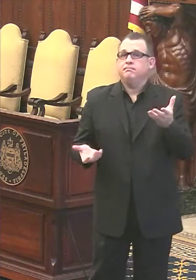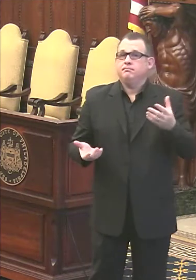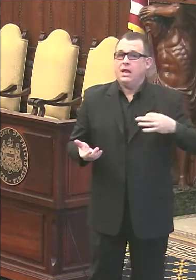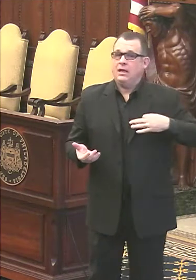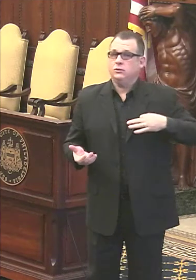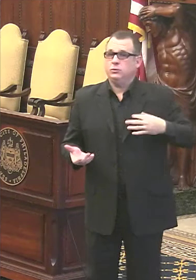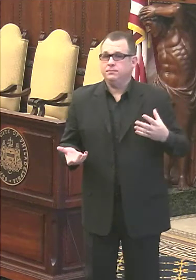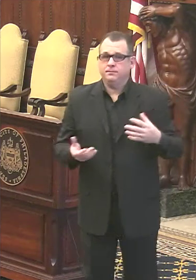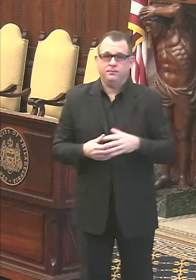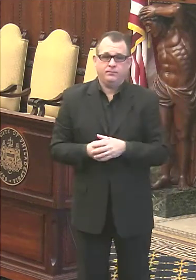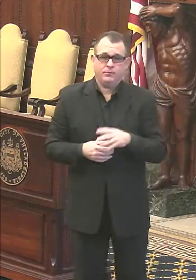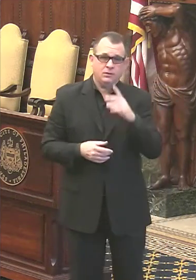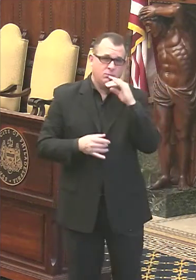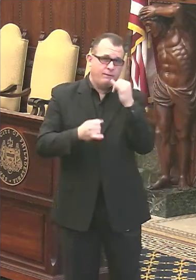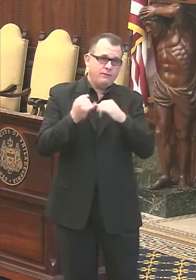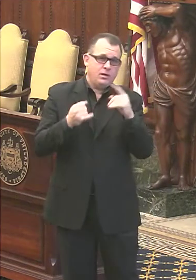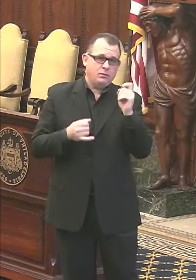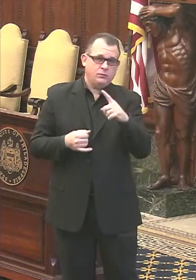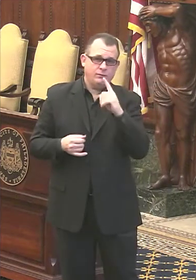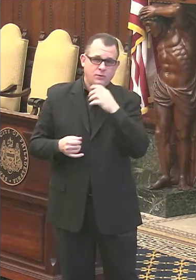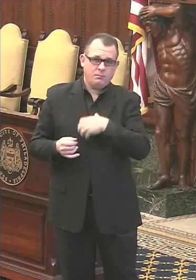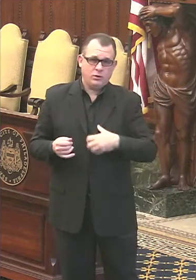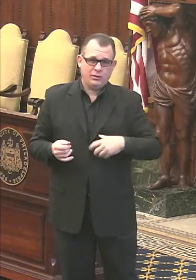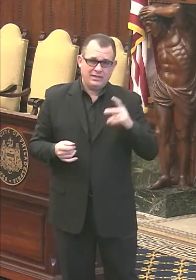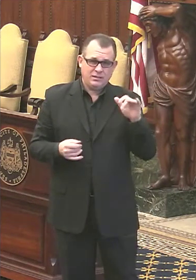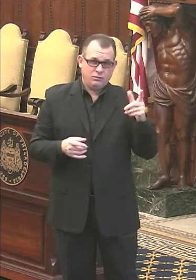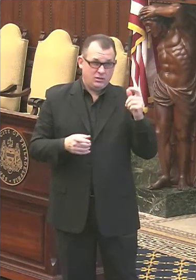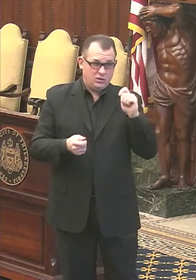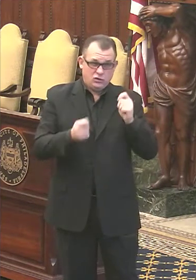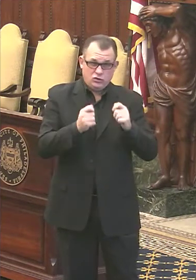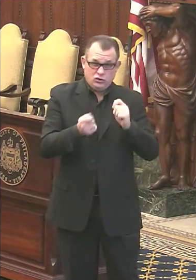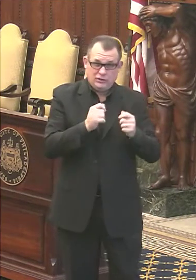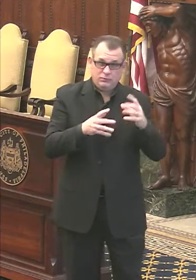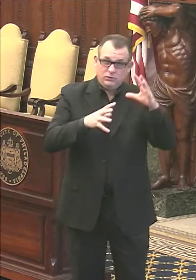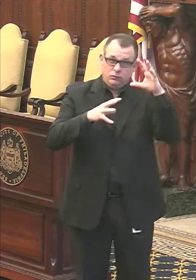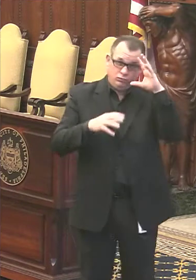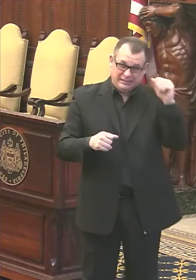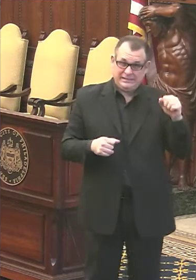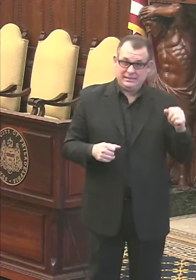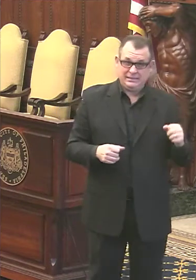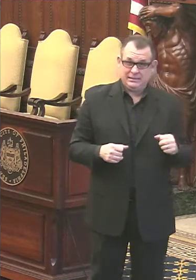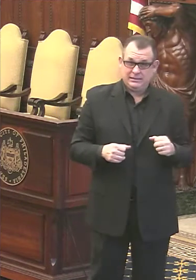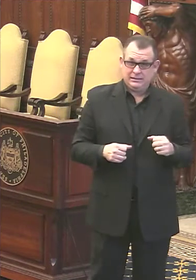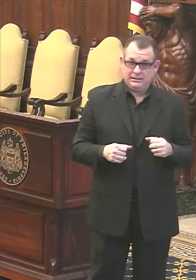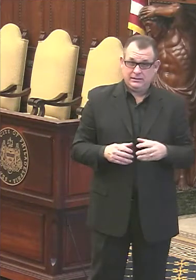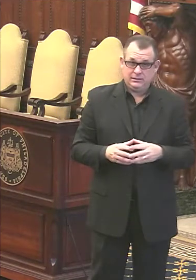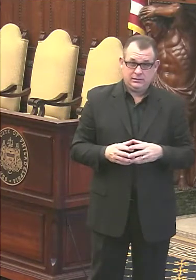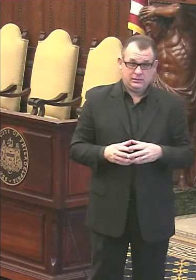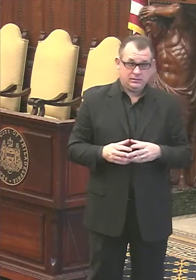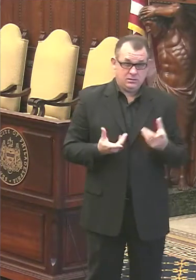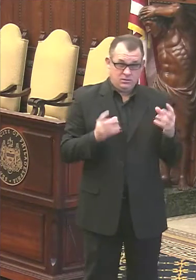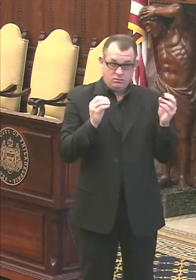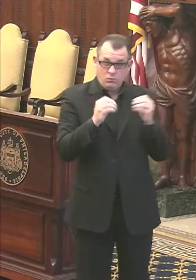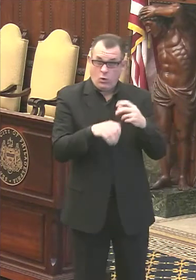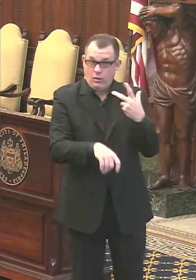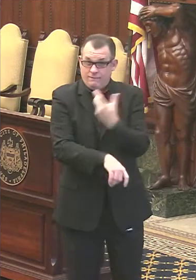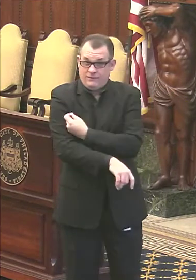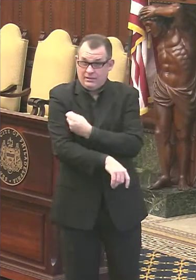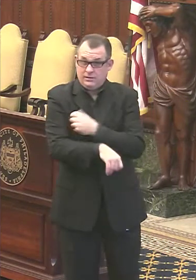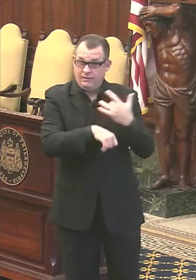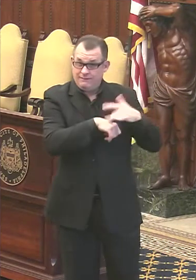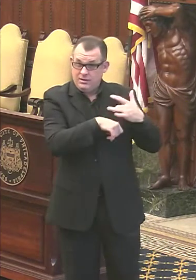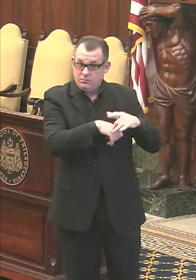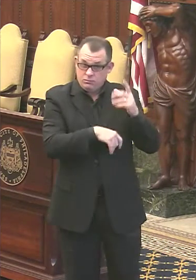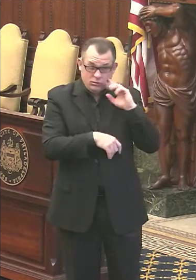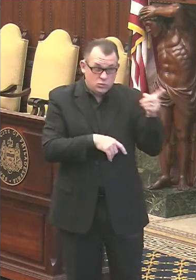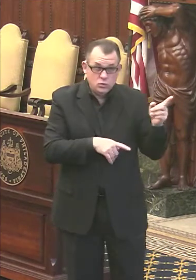Kenny with the change in administrations. Um, and the, you know, this, this mix up in vaccine availability, are you planning any